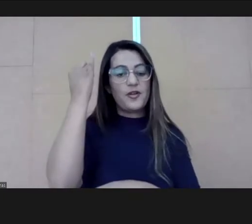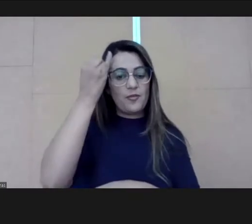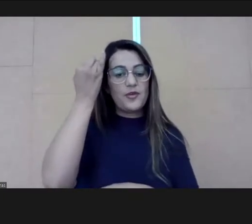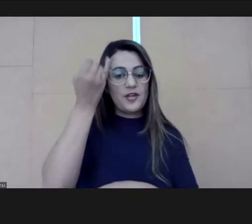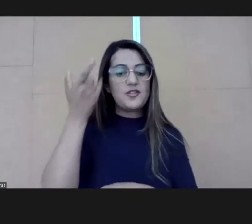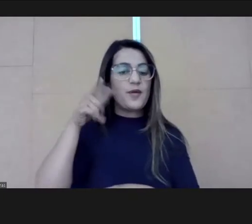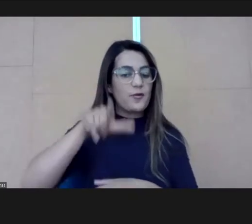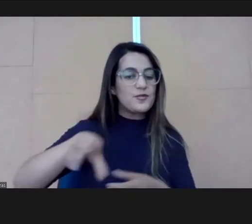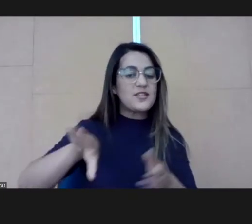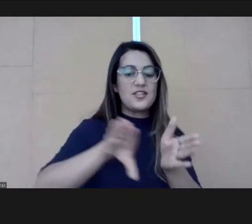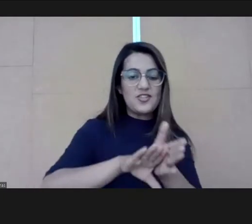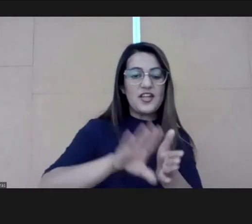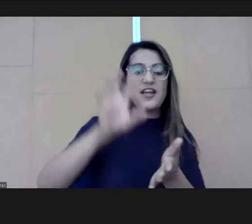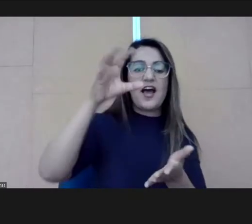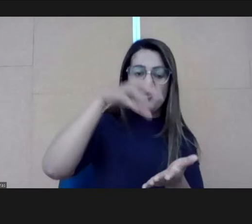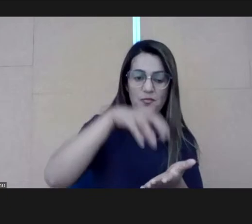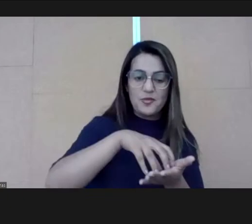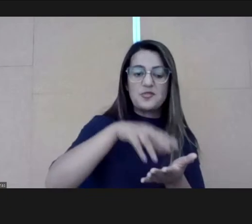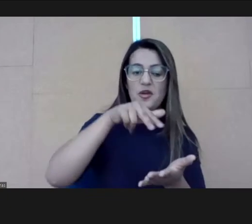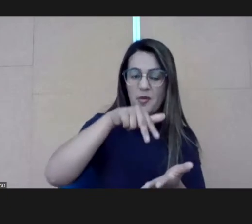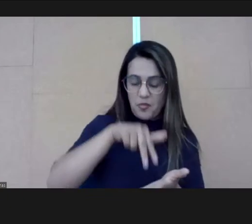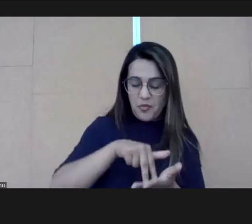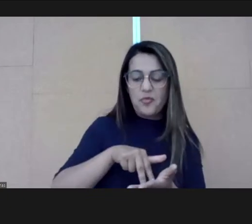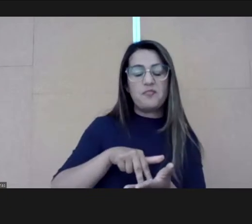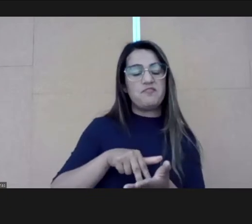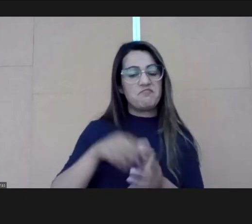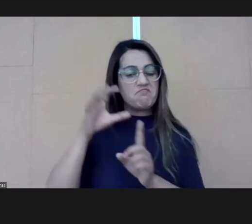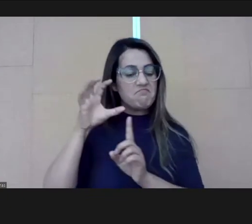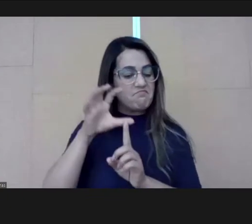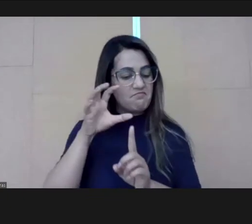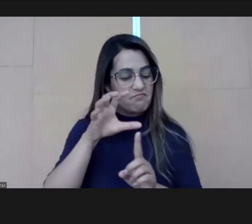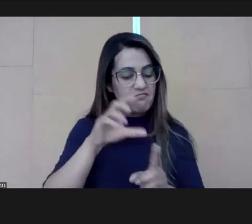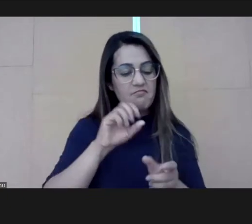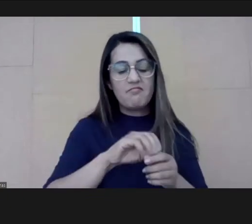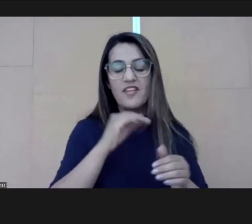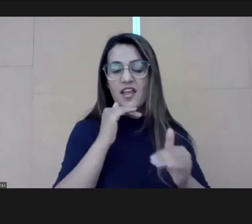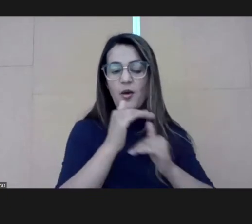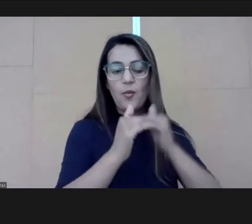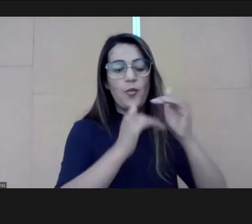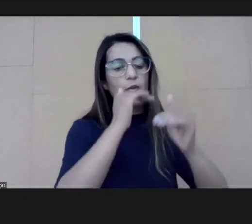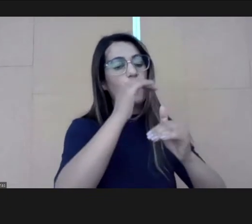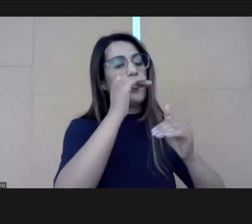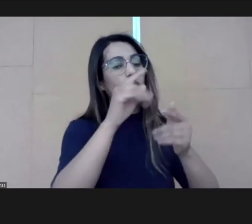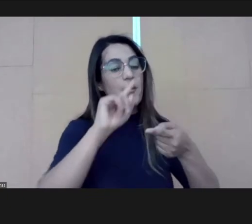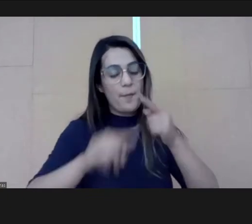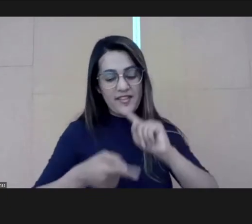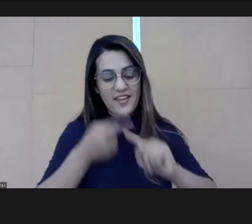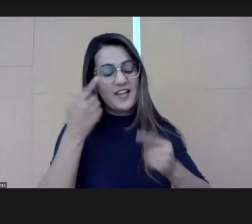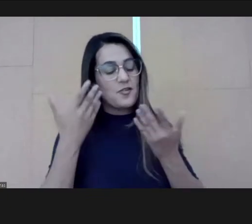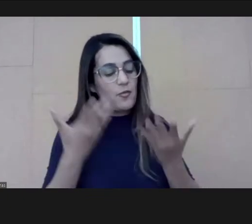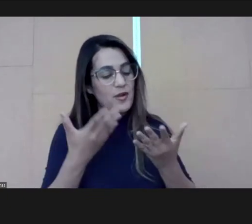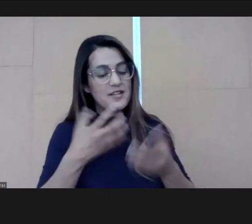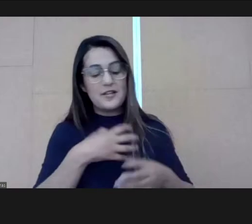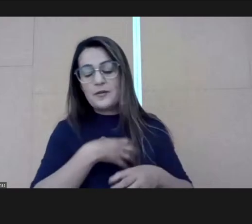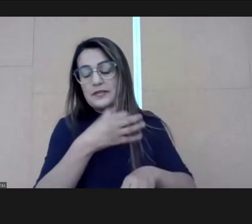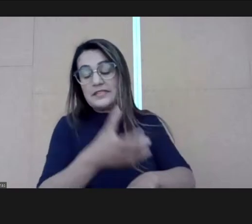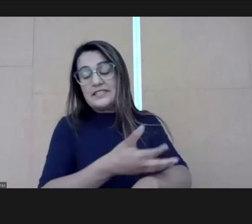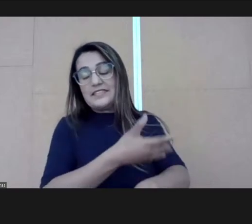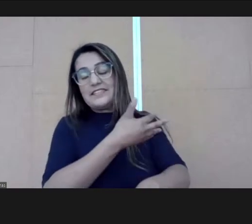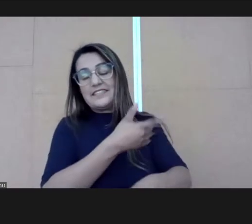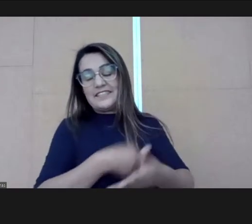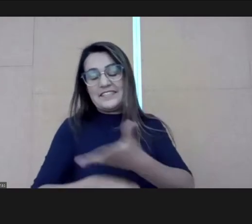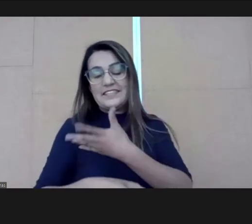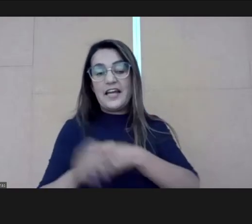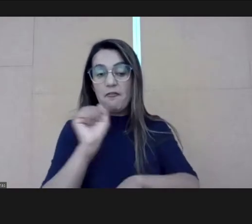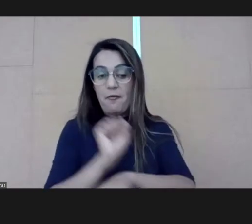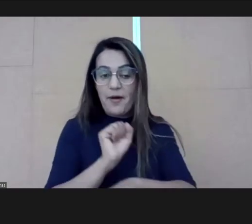there. And it's very rewarding. And today we are producing these materials and it moves